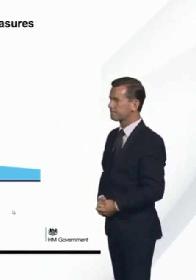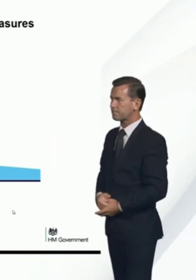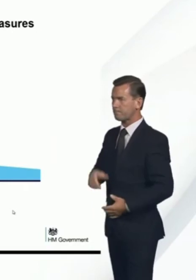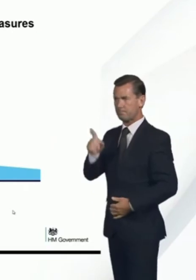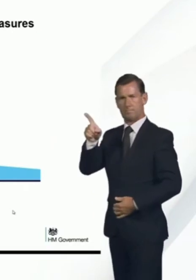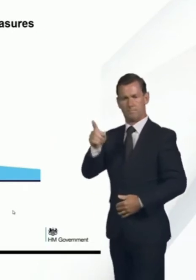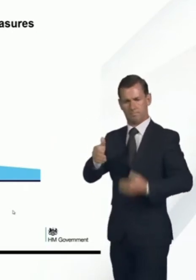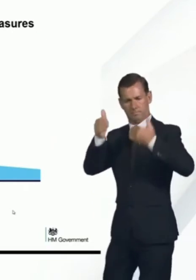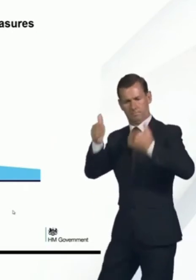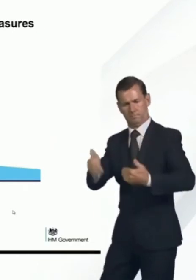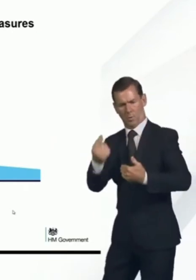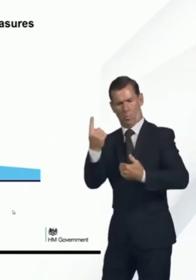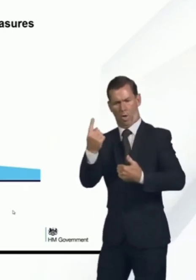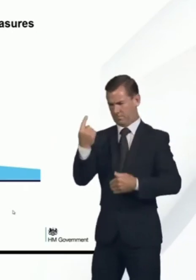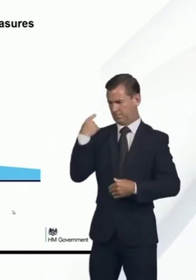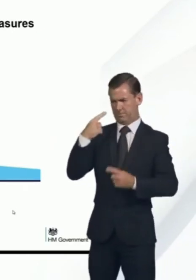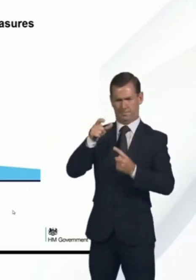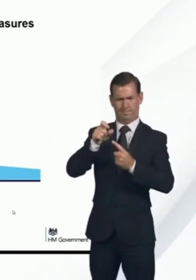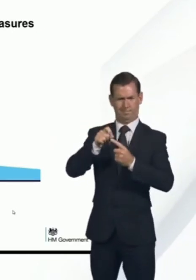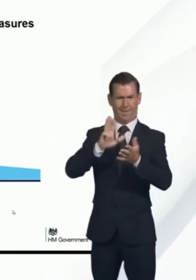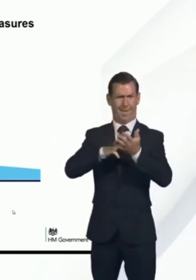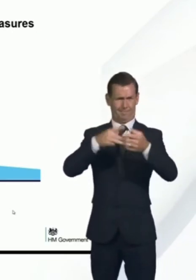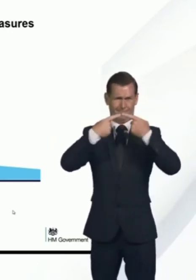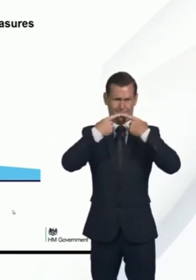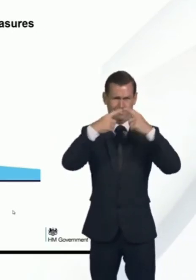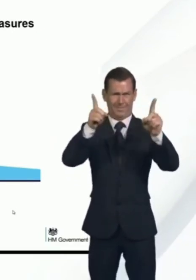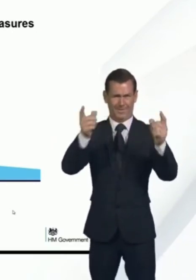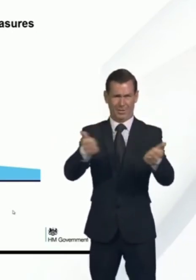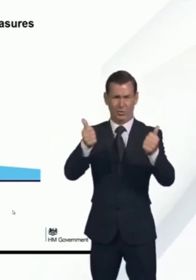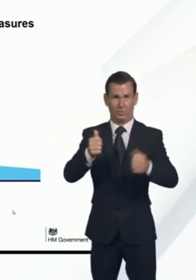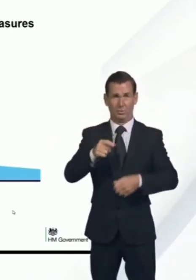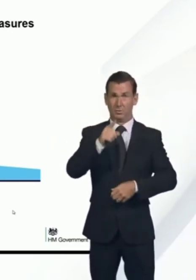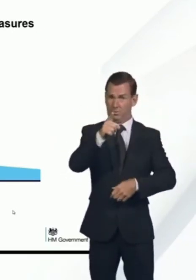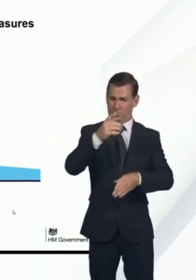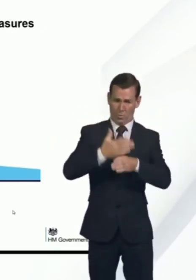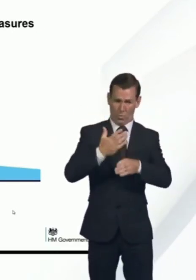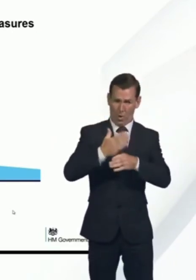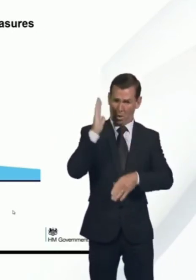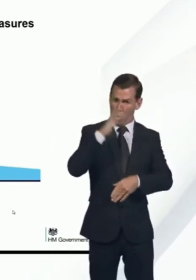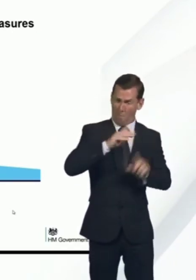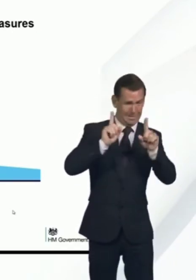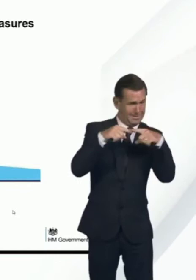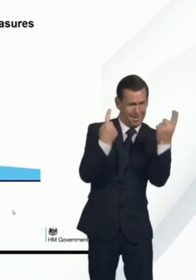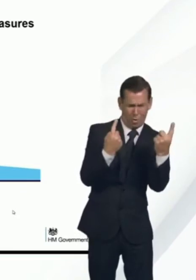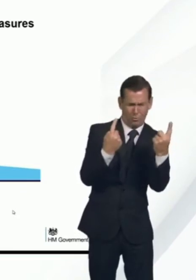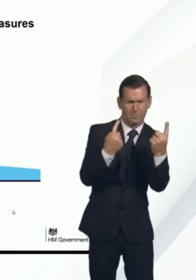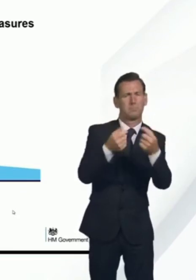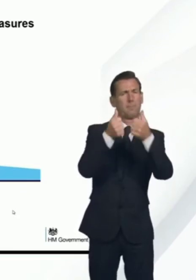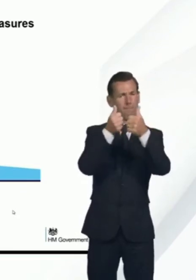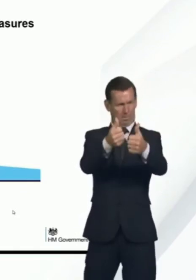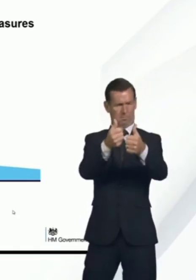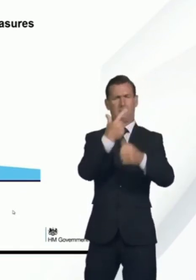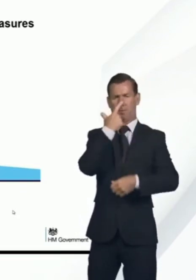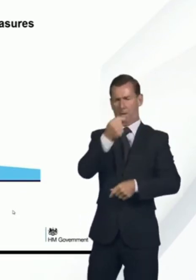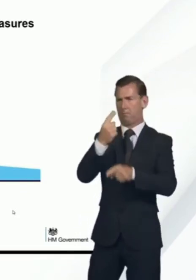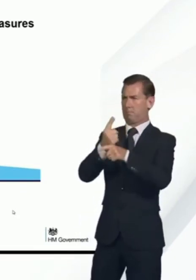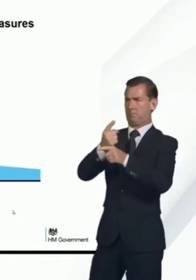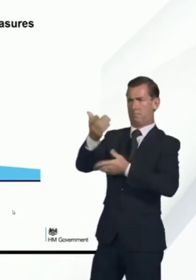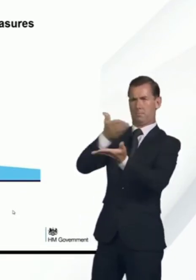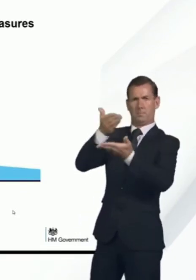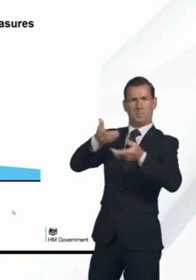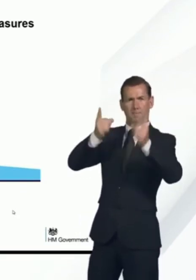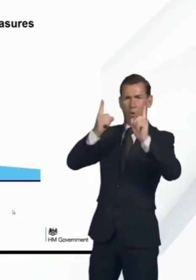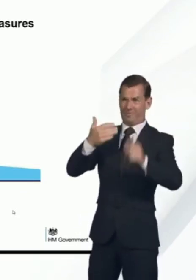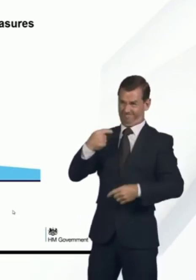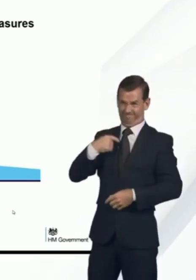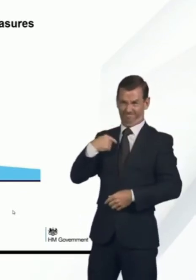as the Prime Minister announced this week, those who cannot work from home should now speak to their employer about going back to work. You